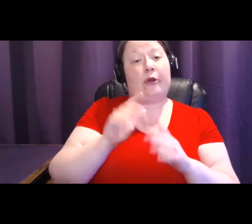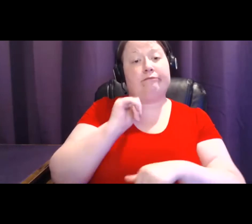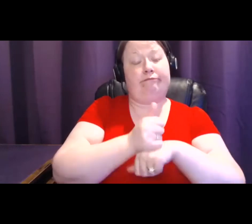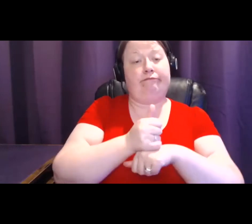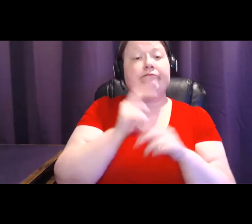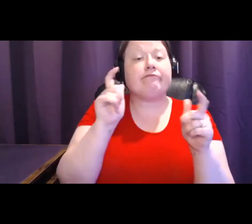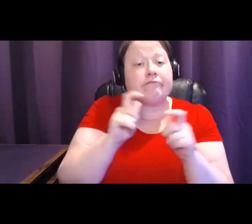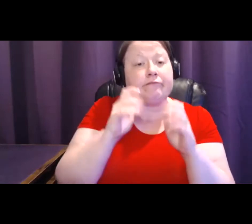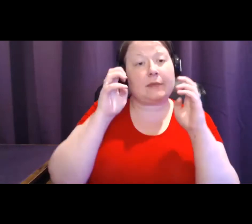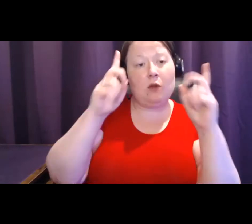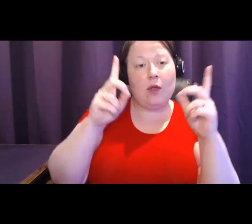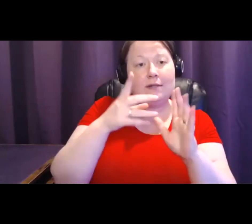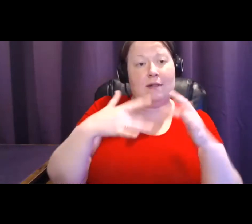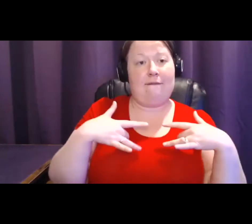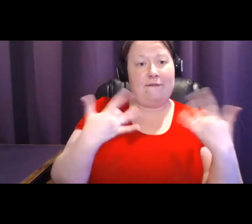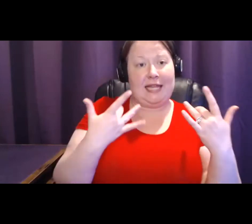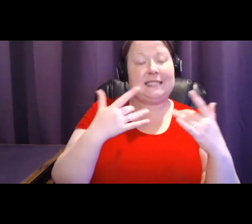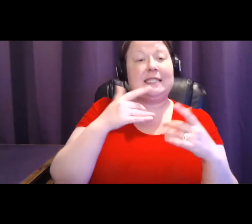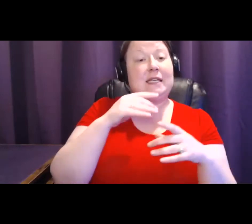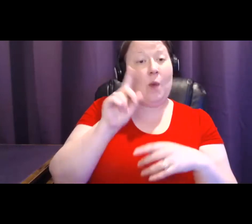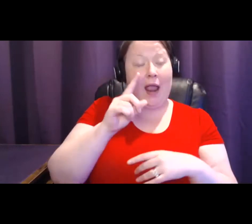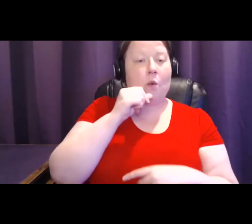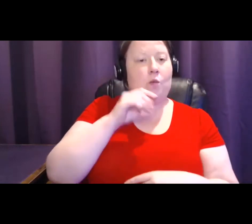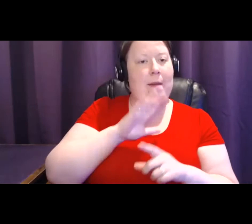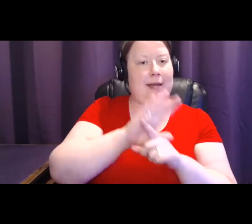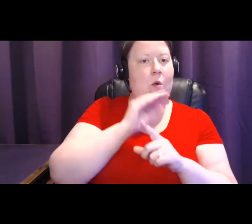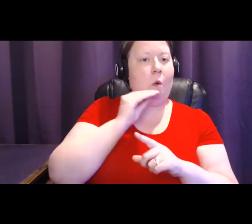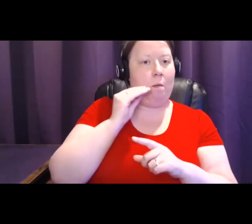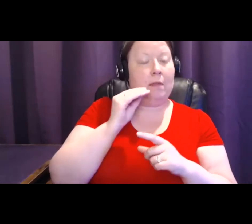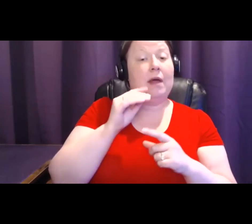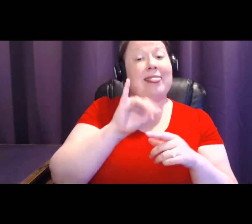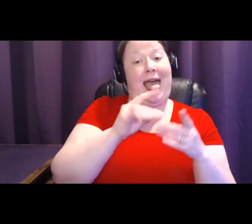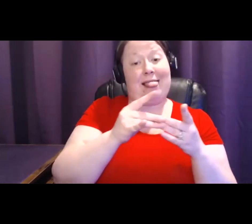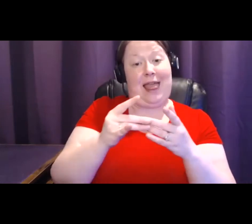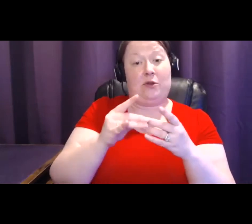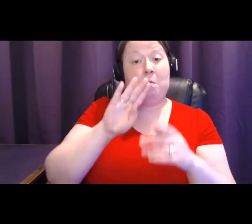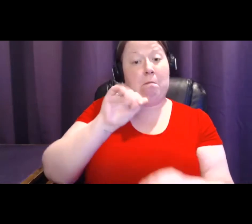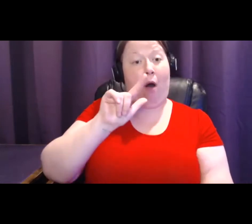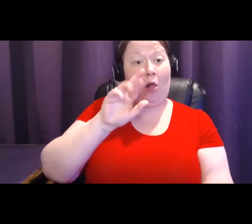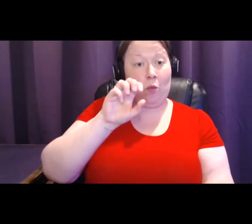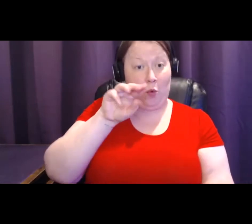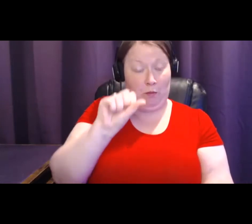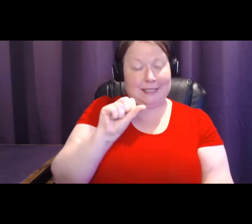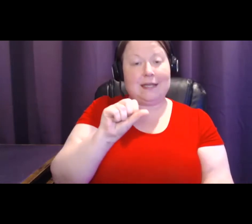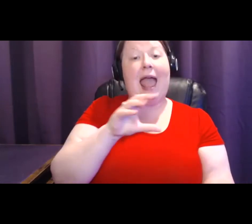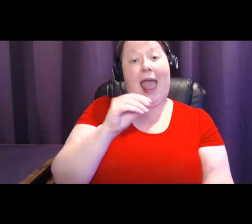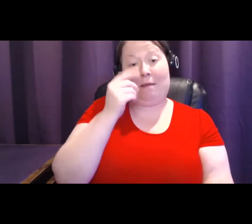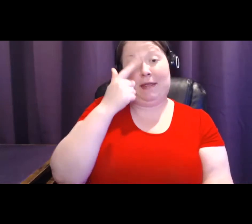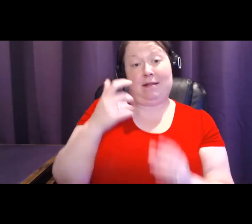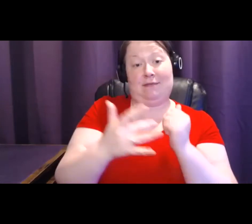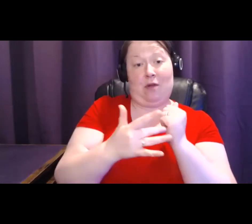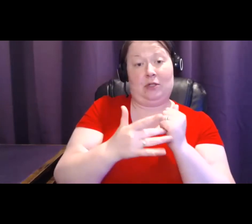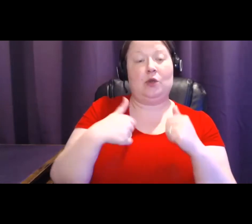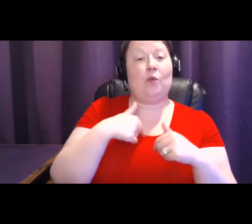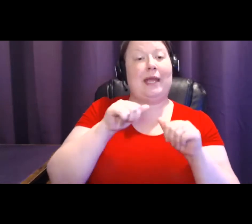which quickly led to ballrooms. And thanks to modern technology, we're able to share that information to women all over the